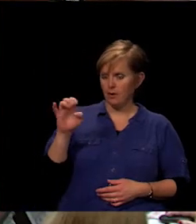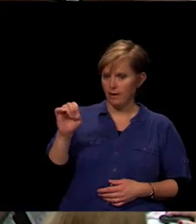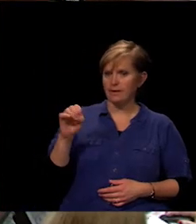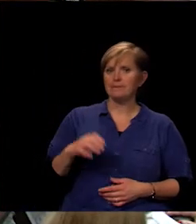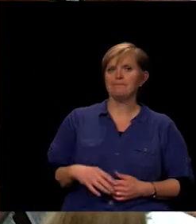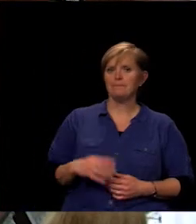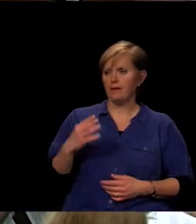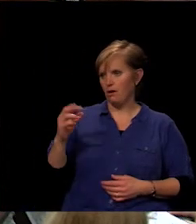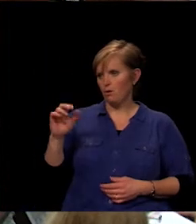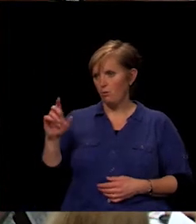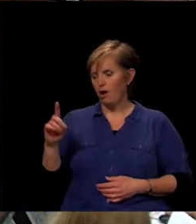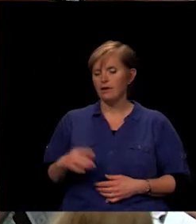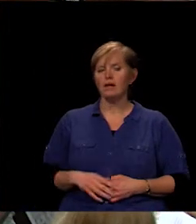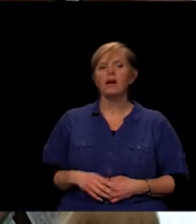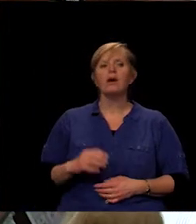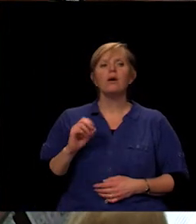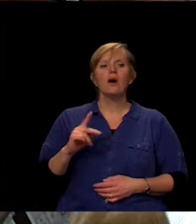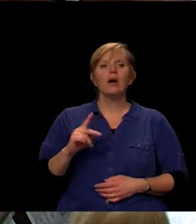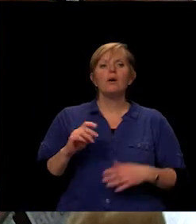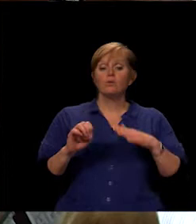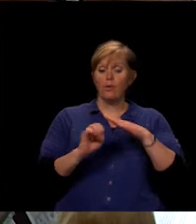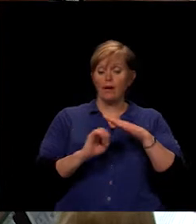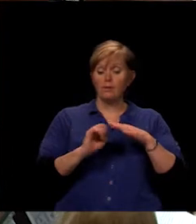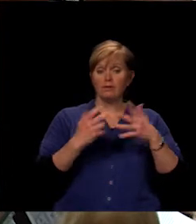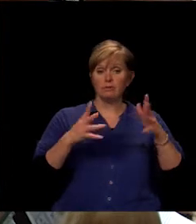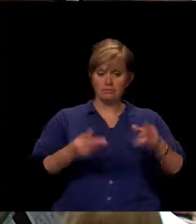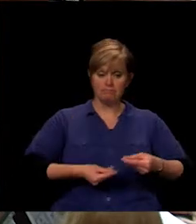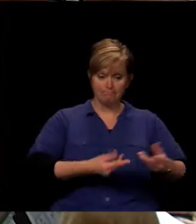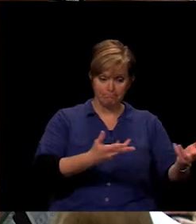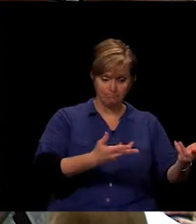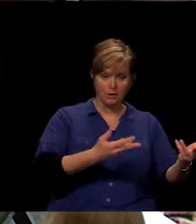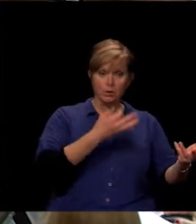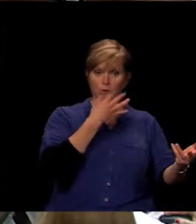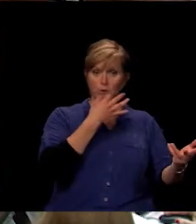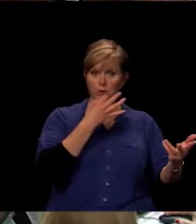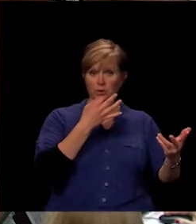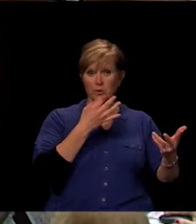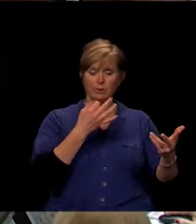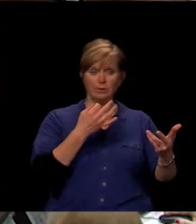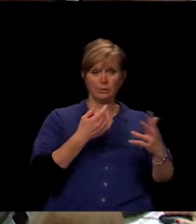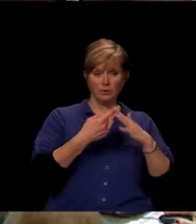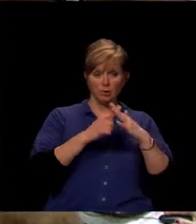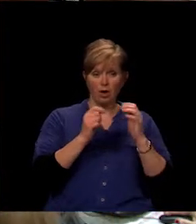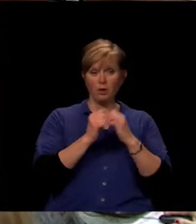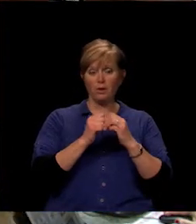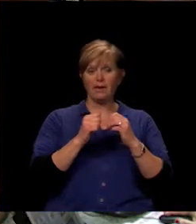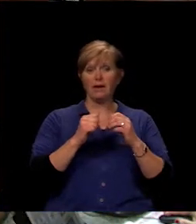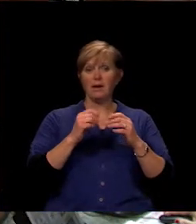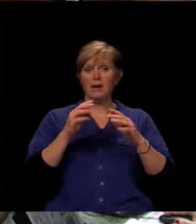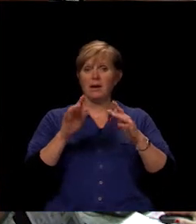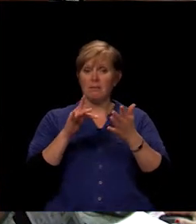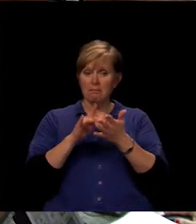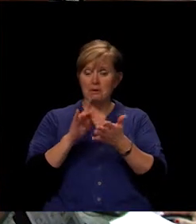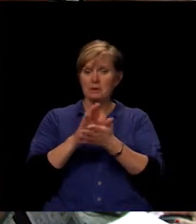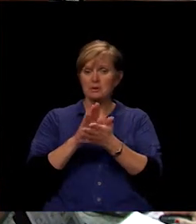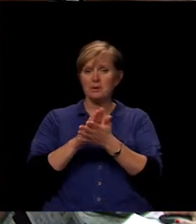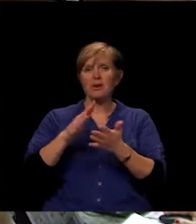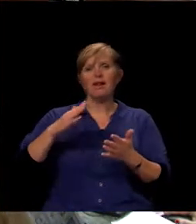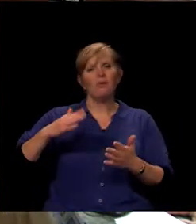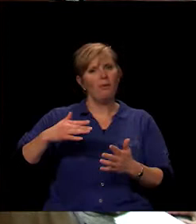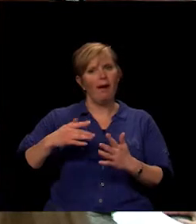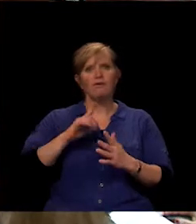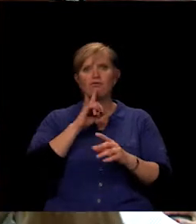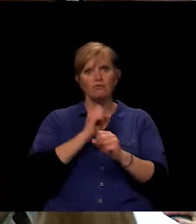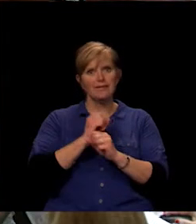guess one last thing. So we got the elementaries out, getting ready to do middle school. I know we haven't got this rolled out. I know what your question is. of